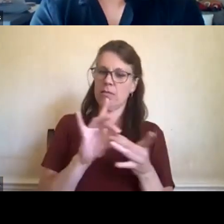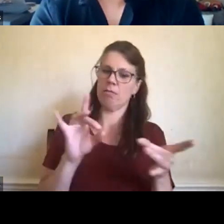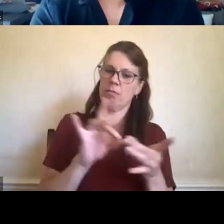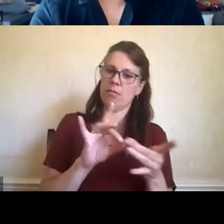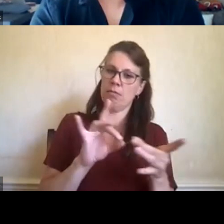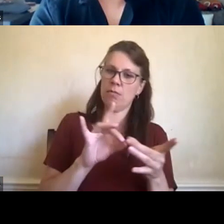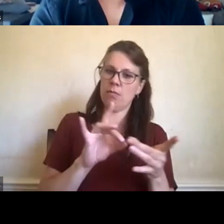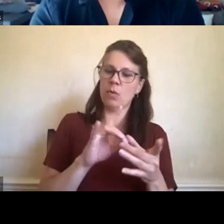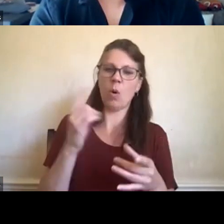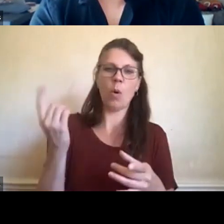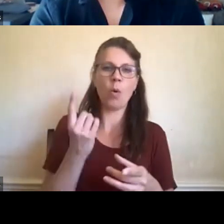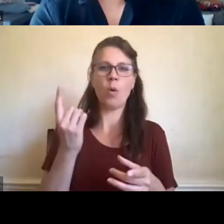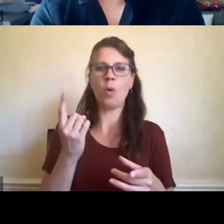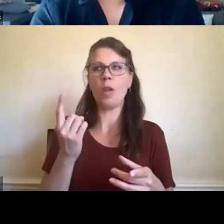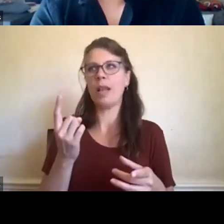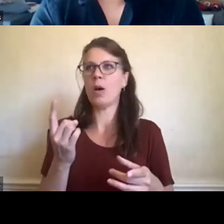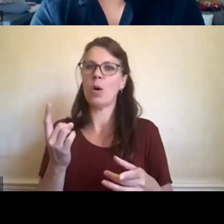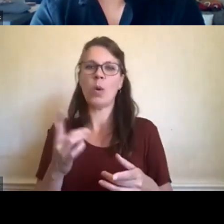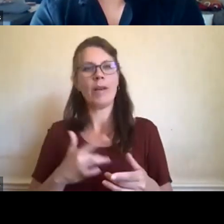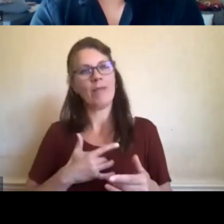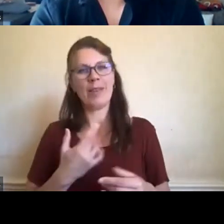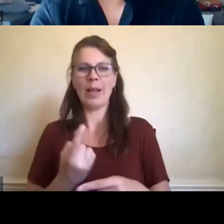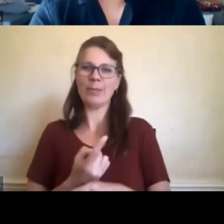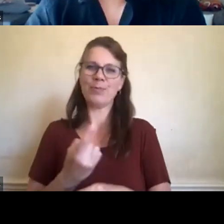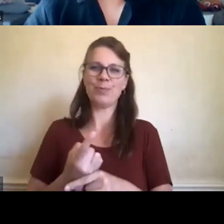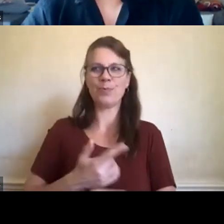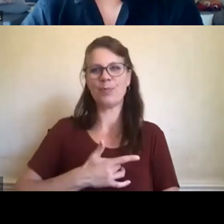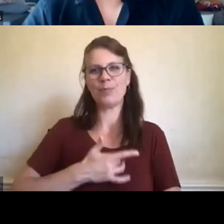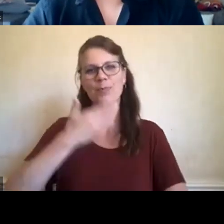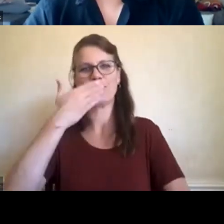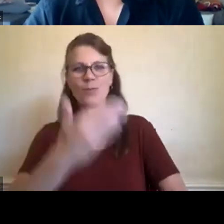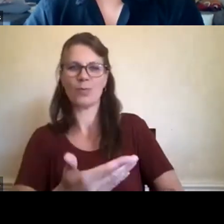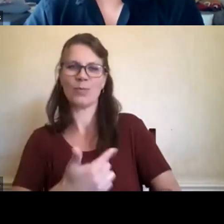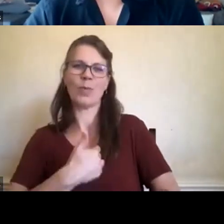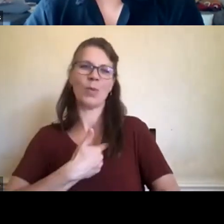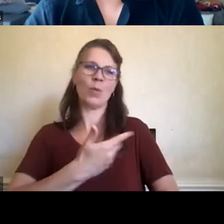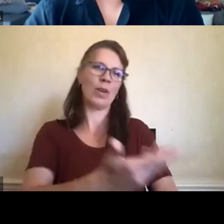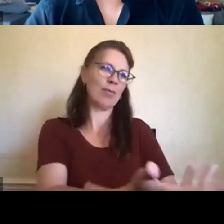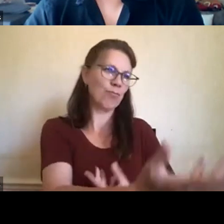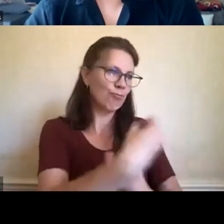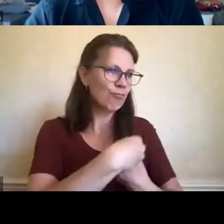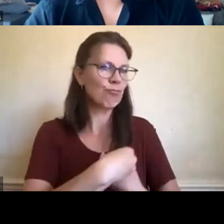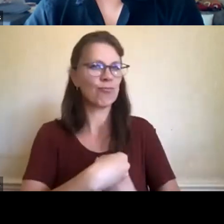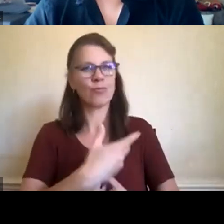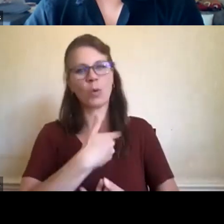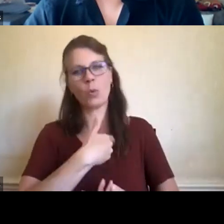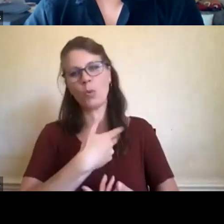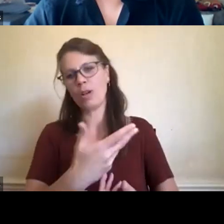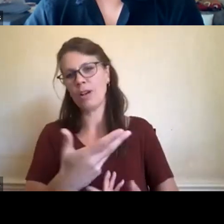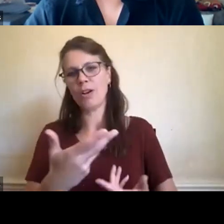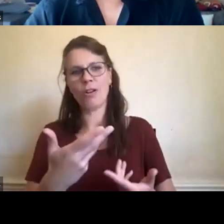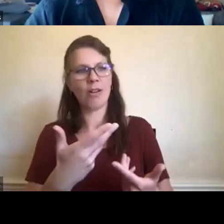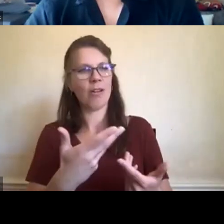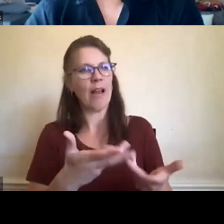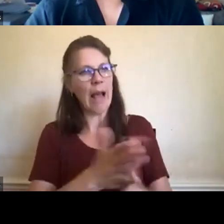a feel good thing. There's a, a legal underpinning of an obligation and a relationship. There's